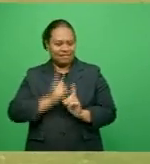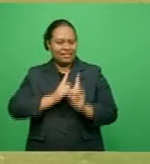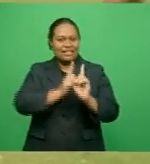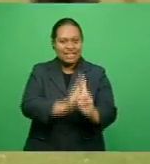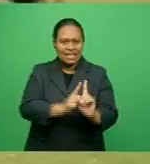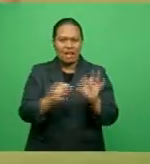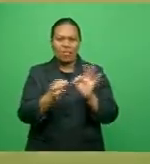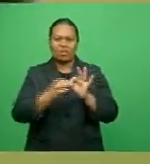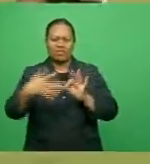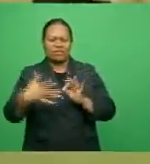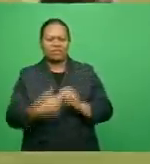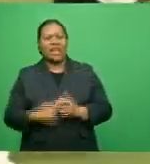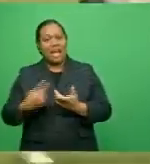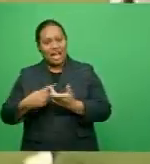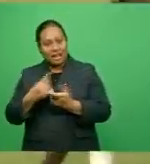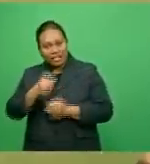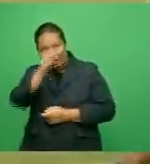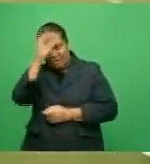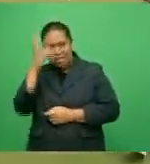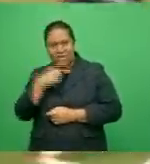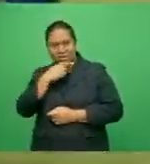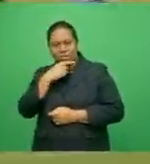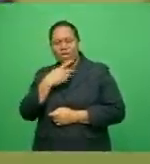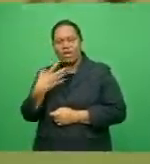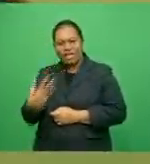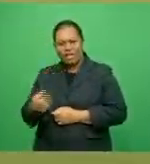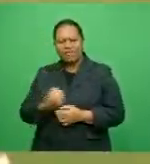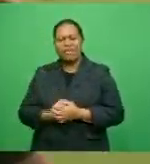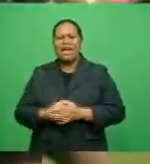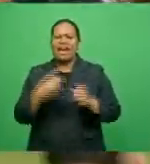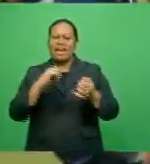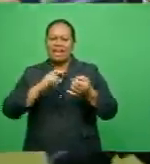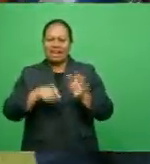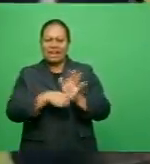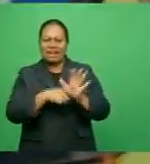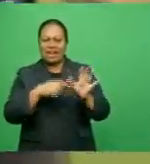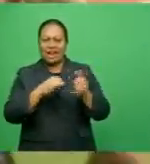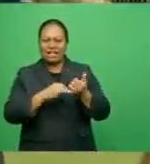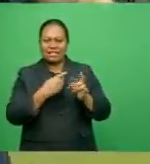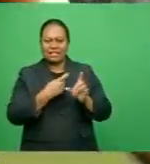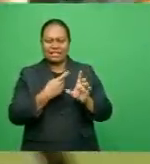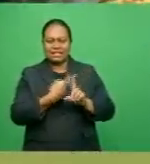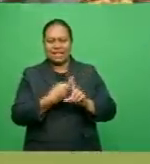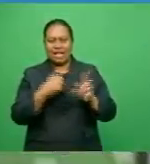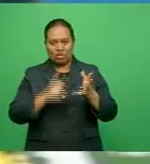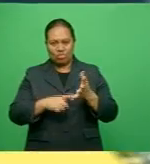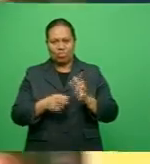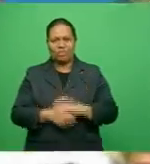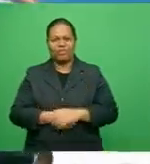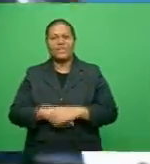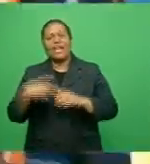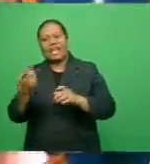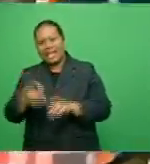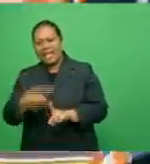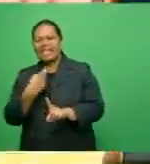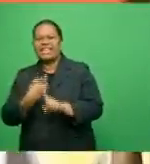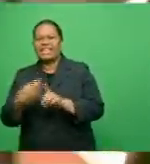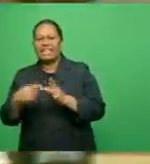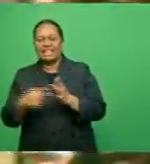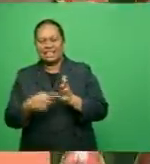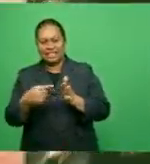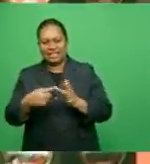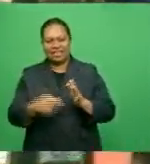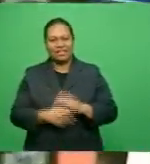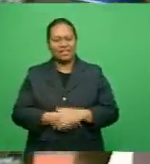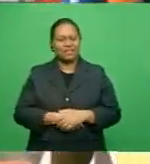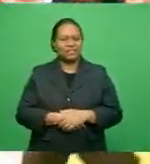Another youngster that was impressive today according to Beber is Rasaku's teammate Kitione Salawa. There is probably no second place to work